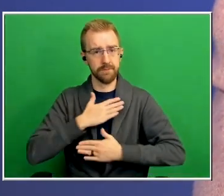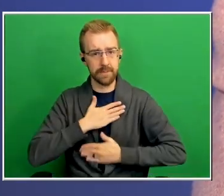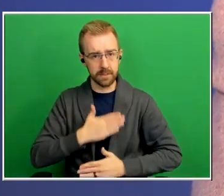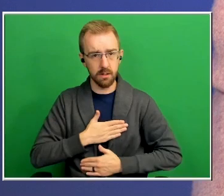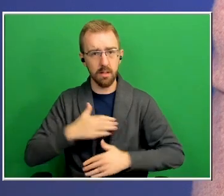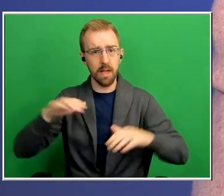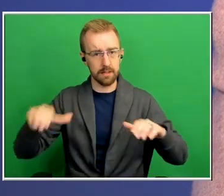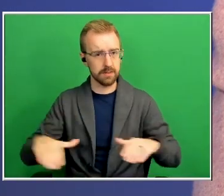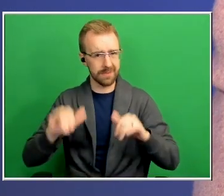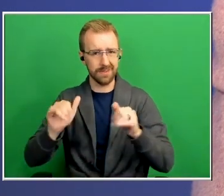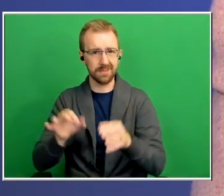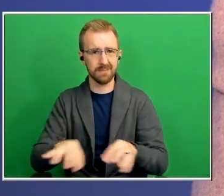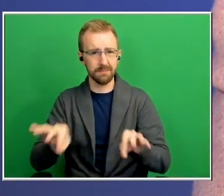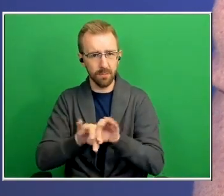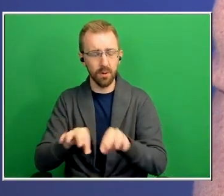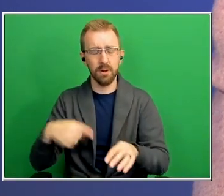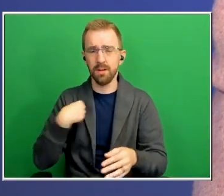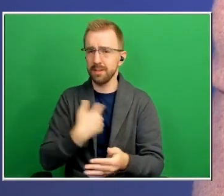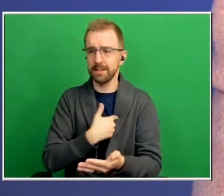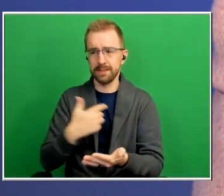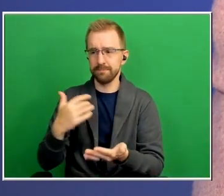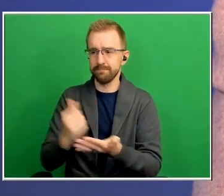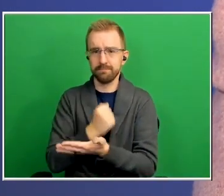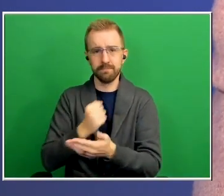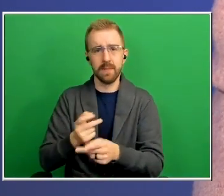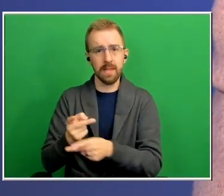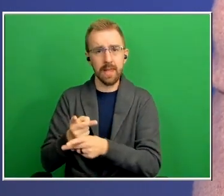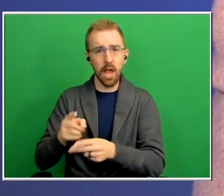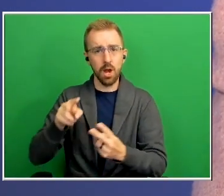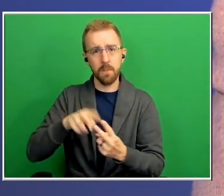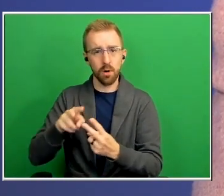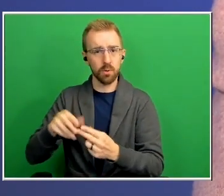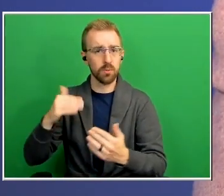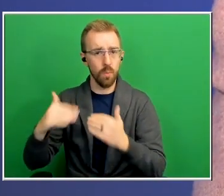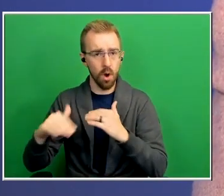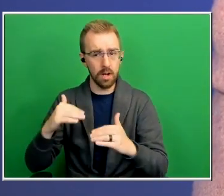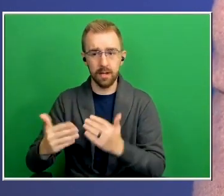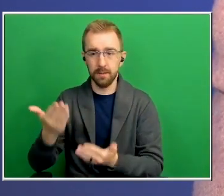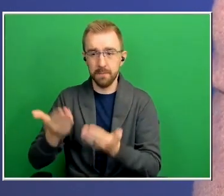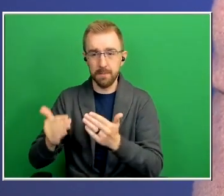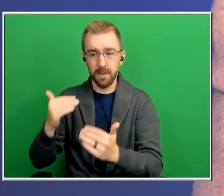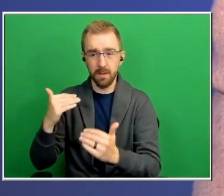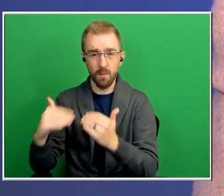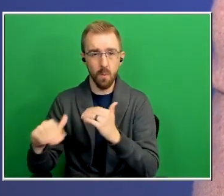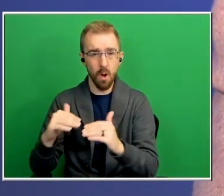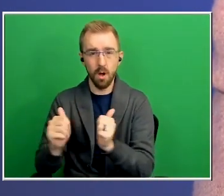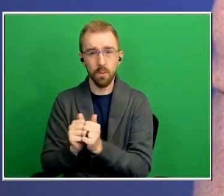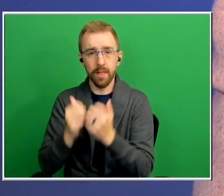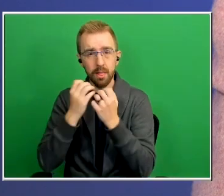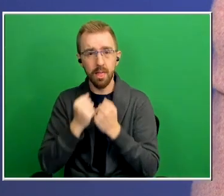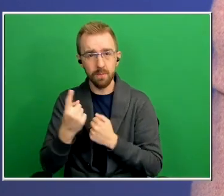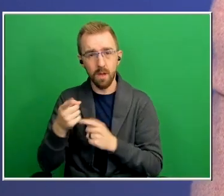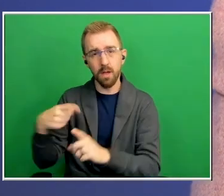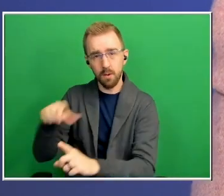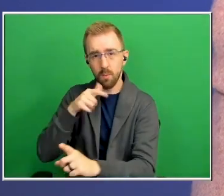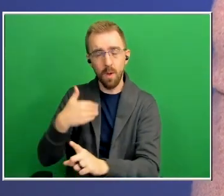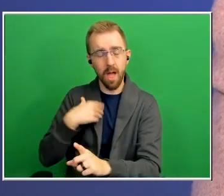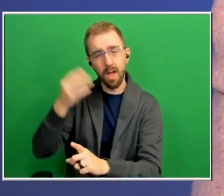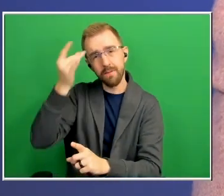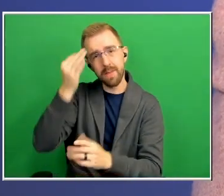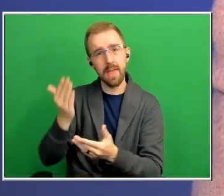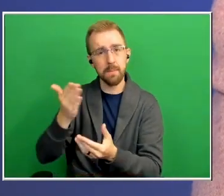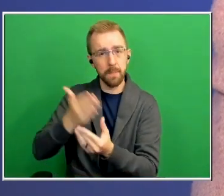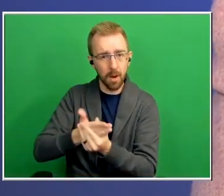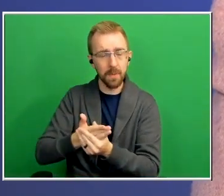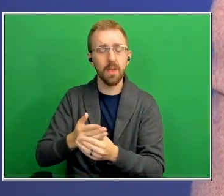let's get you know care partners walking and maybe walking with their loved one with cognitive impairment but also uh getting